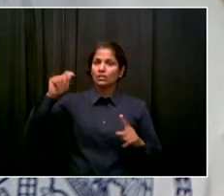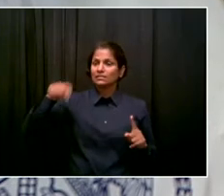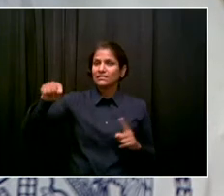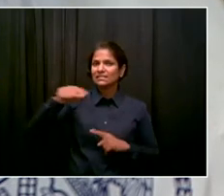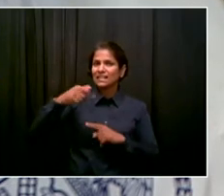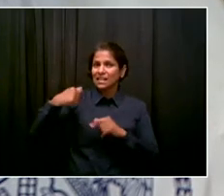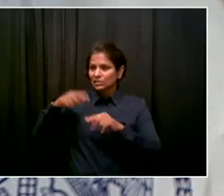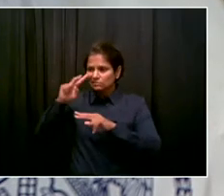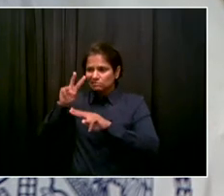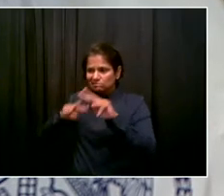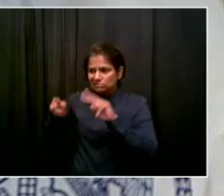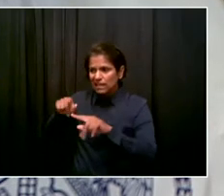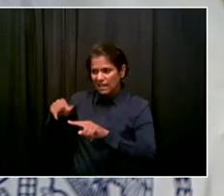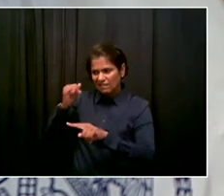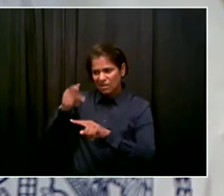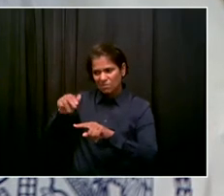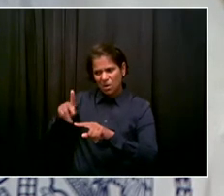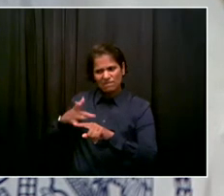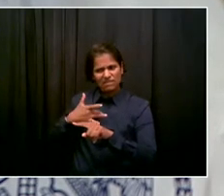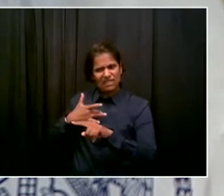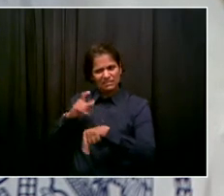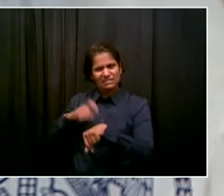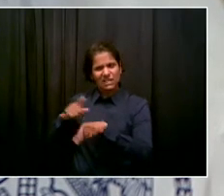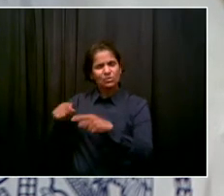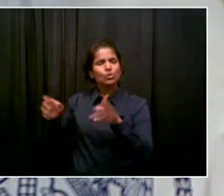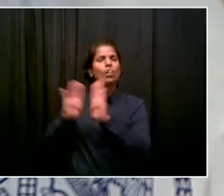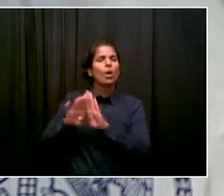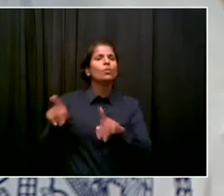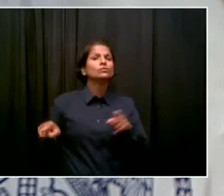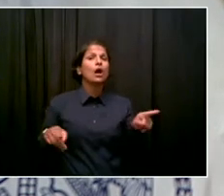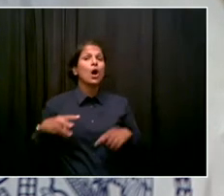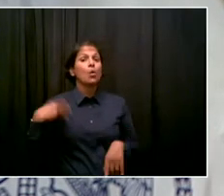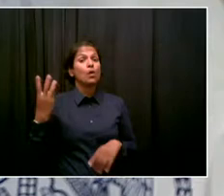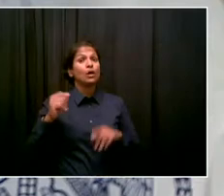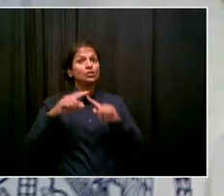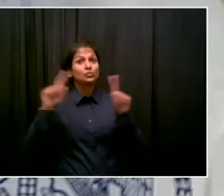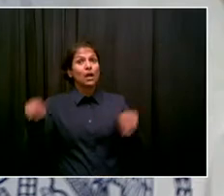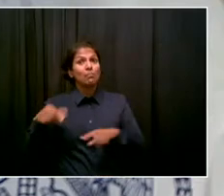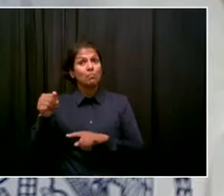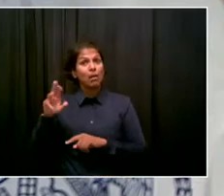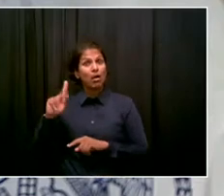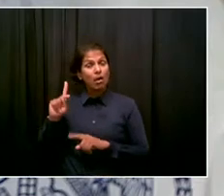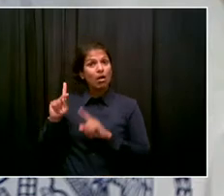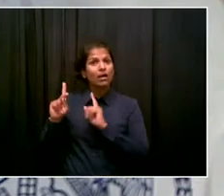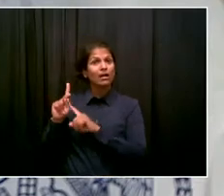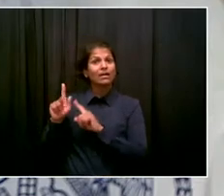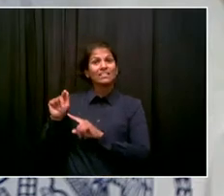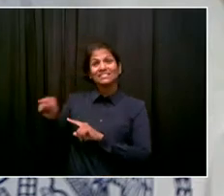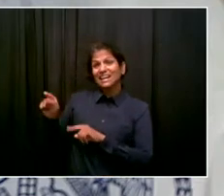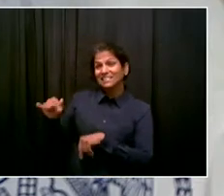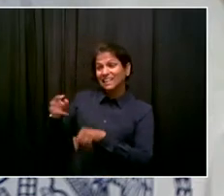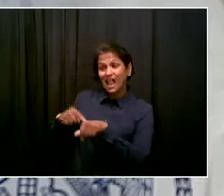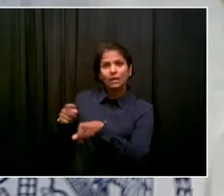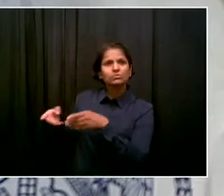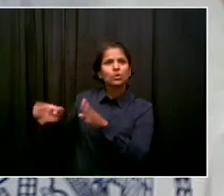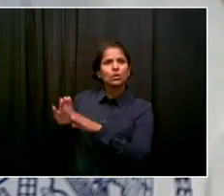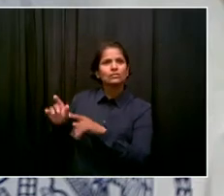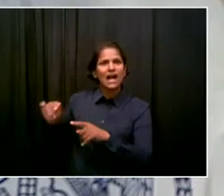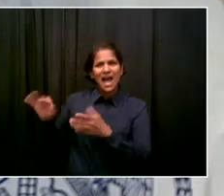curfew, we've had many conversations here at City Hall and with One Police Plaza about that. I think it's also the right thing to do for this moment.